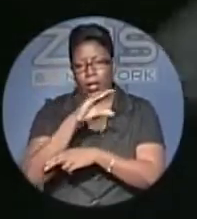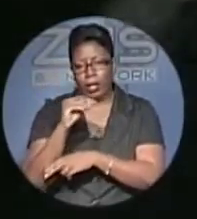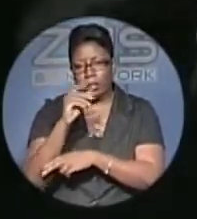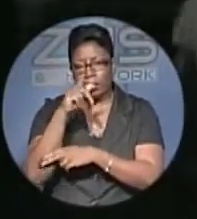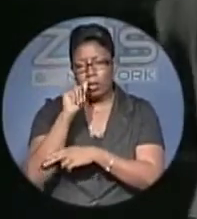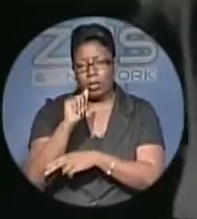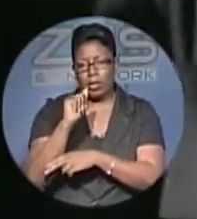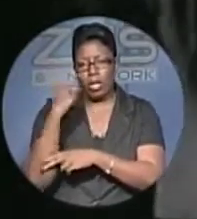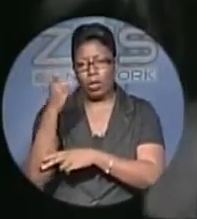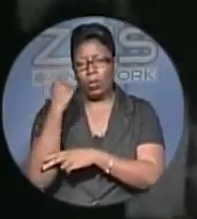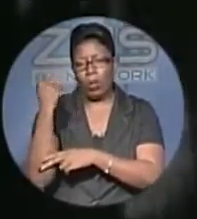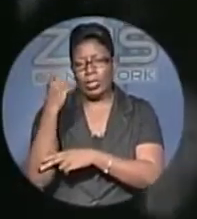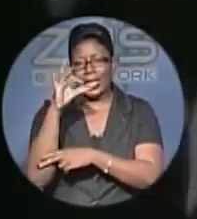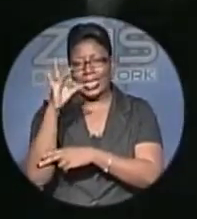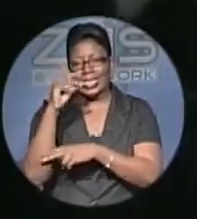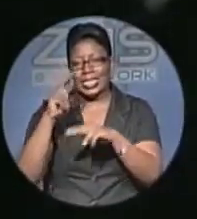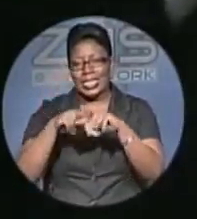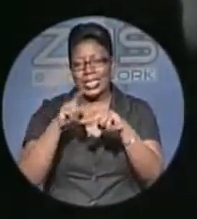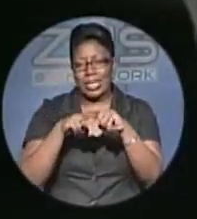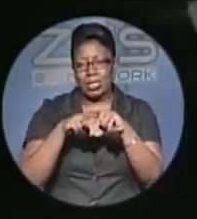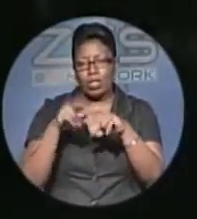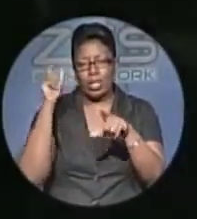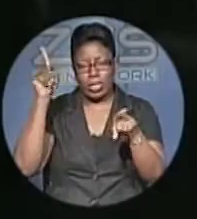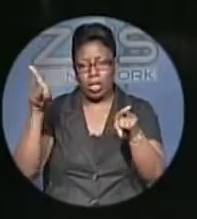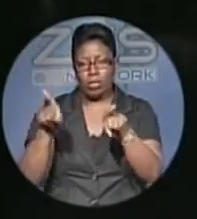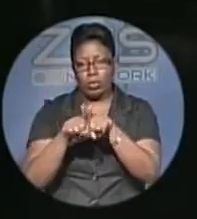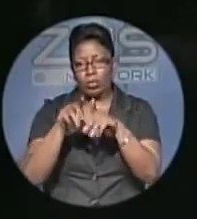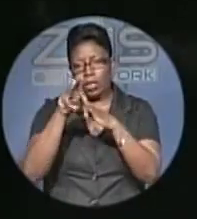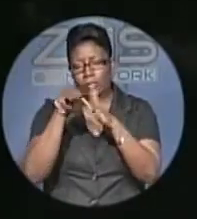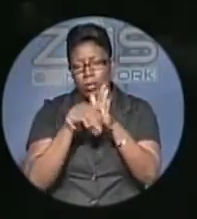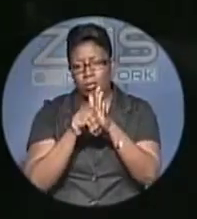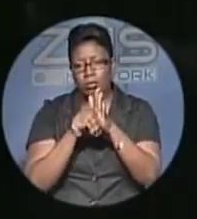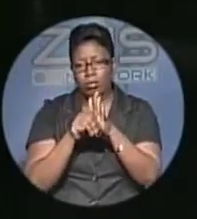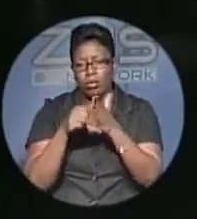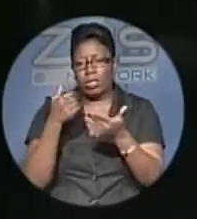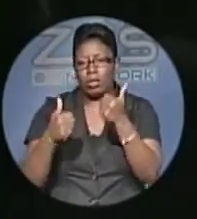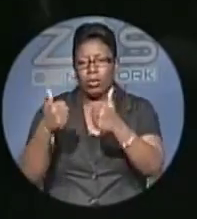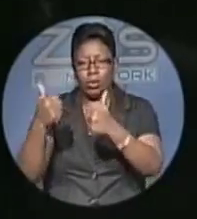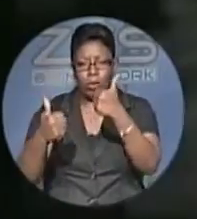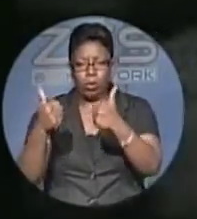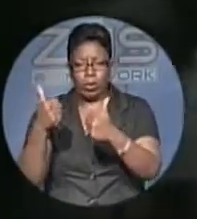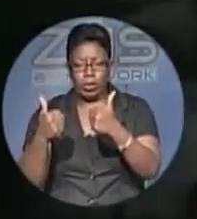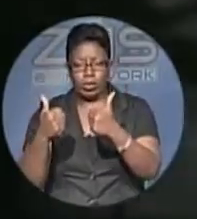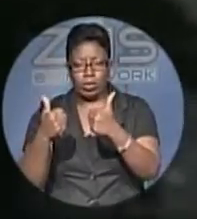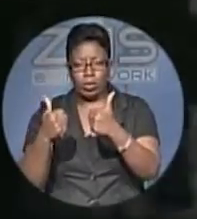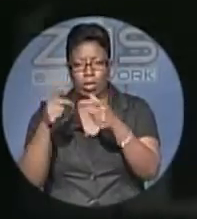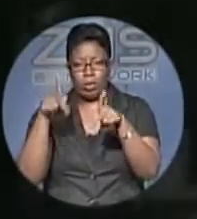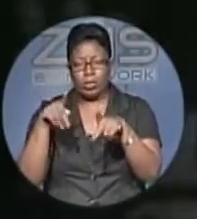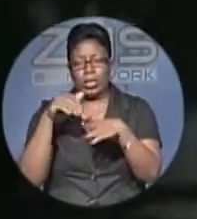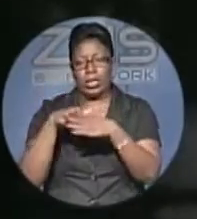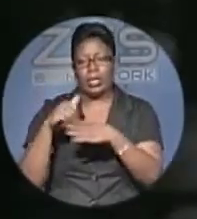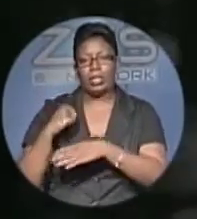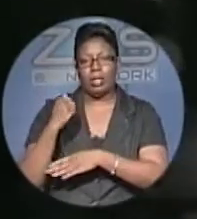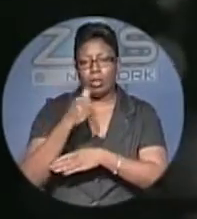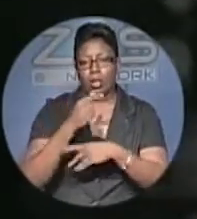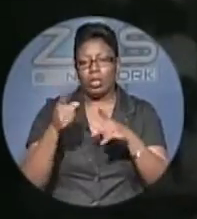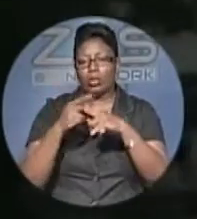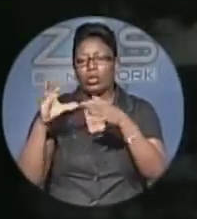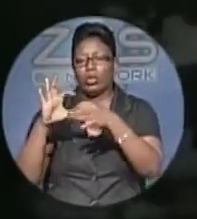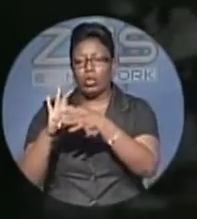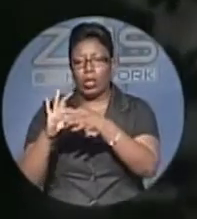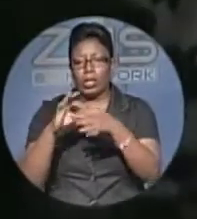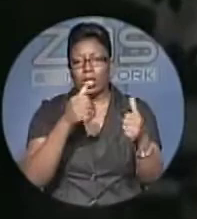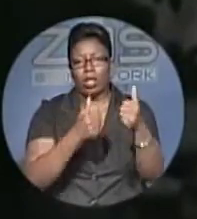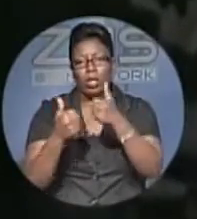had to be reached. So the only logical thing to do was convince one of the two independent members of parliament to join either party. The